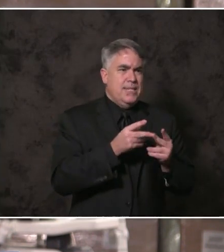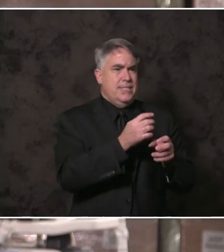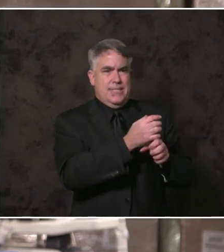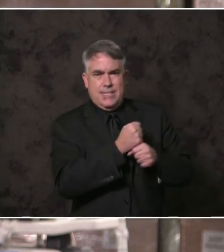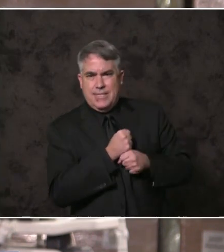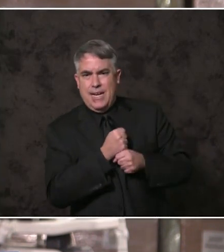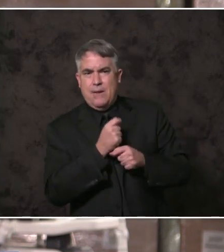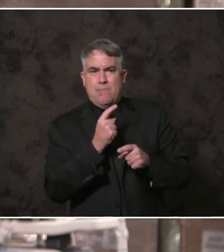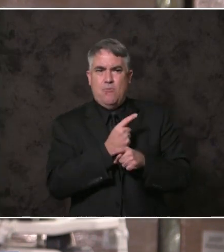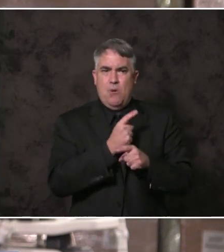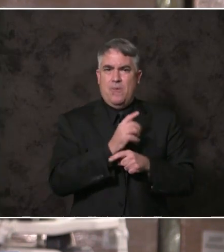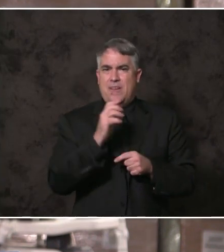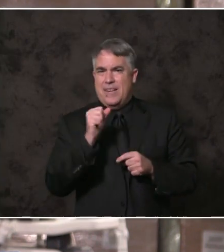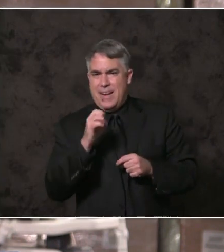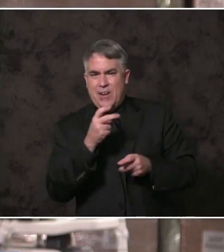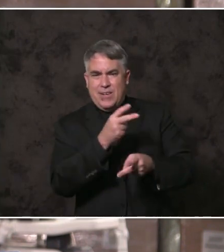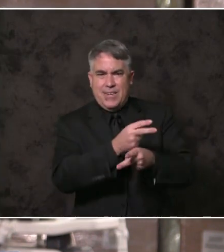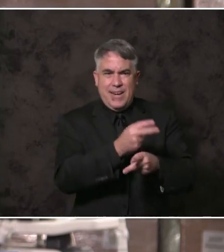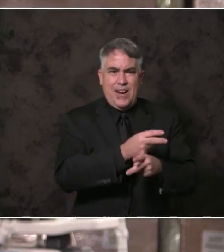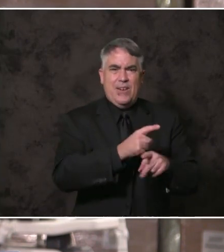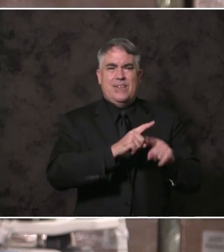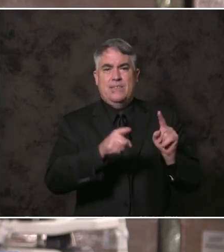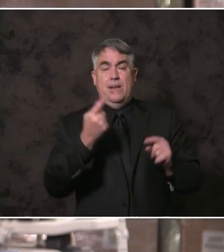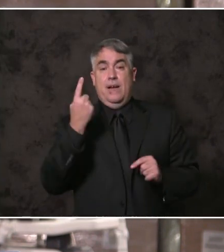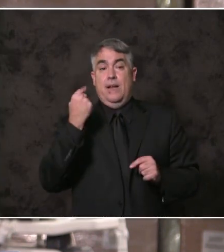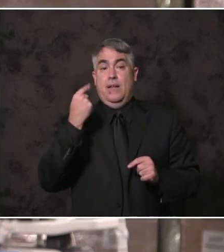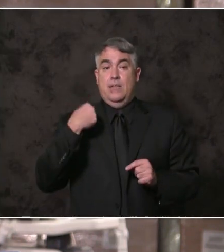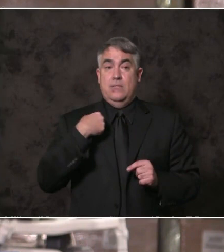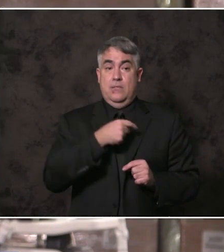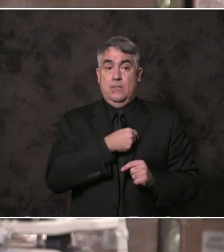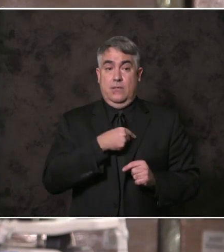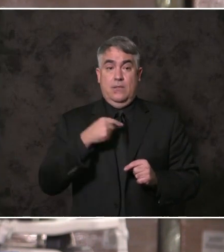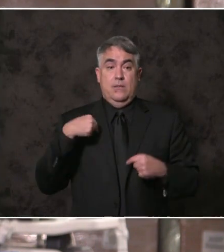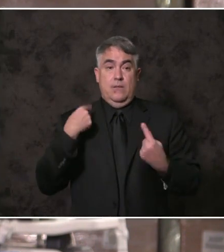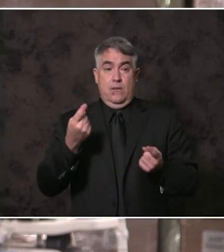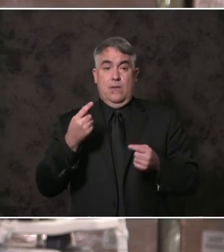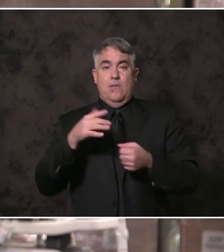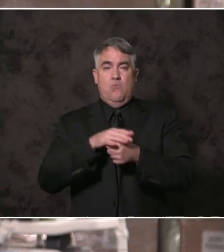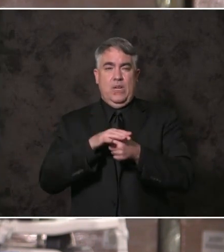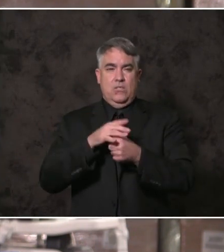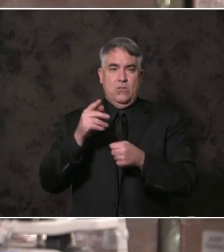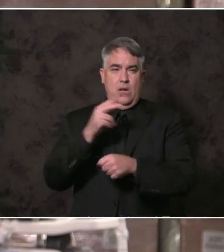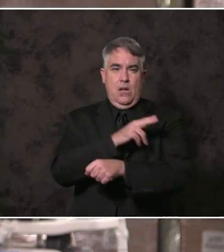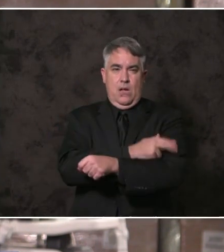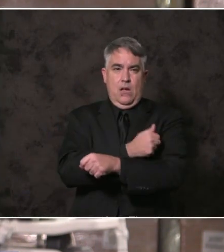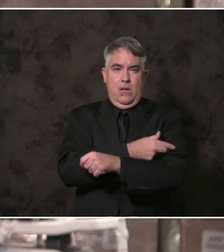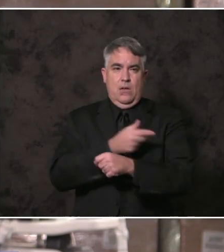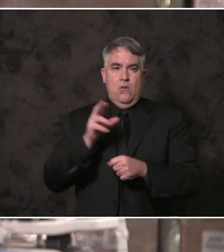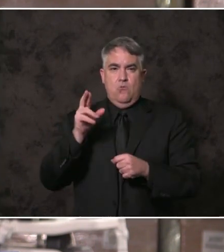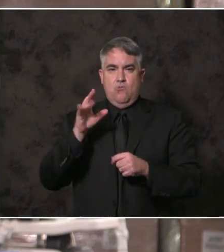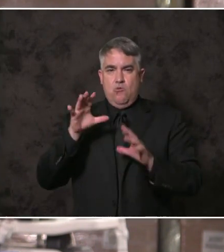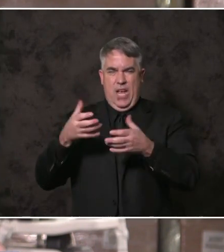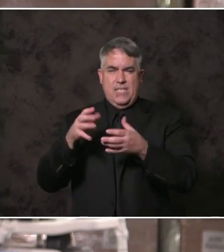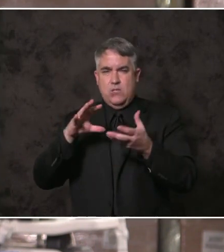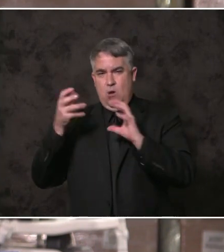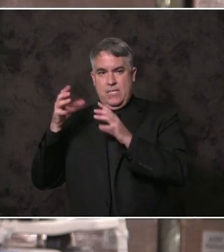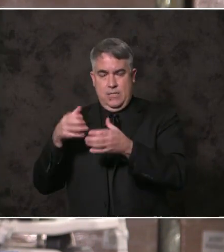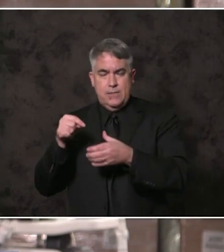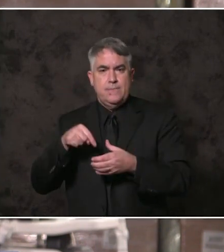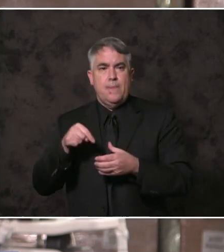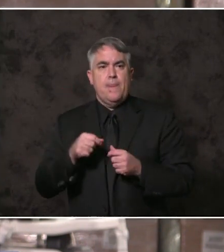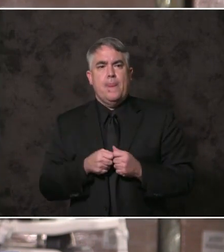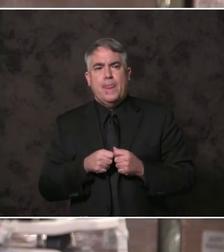I fought last year to create the Hillcrest Regional Crisis Hub. Previously, an abandoned building planned as a site for more luxury